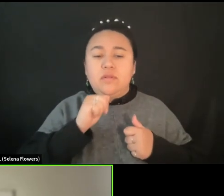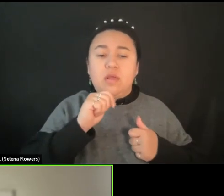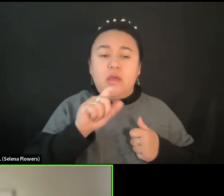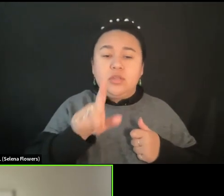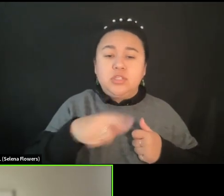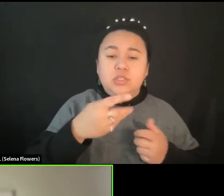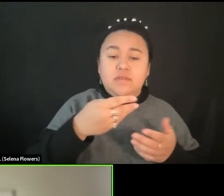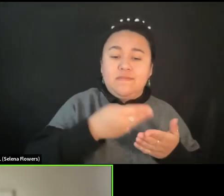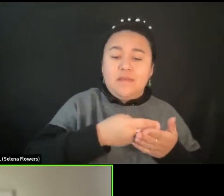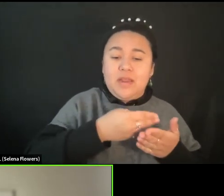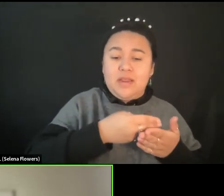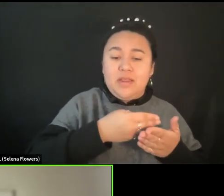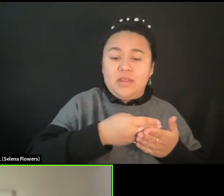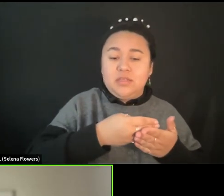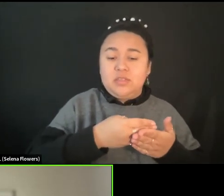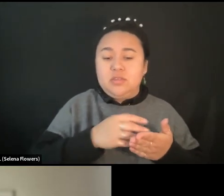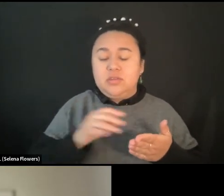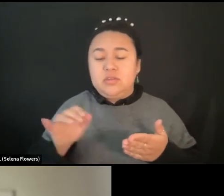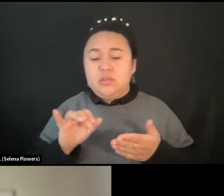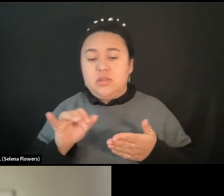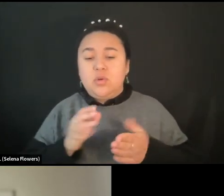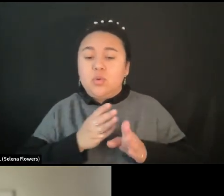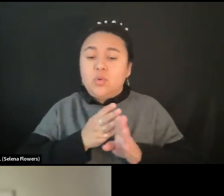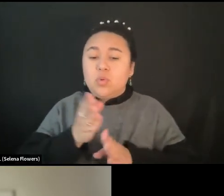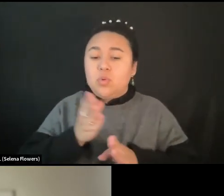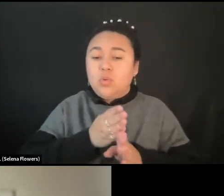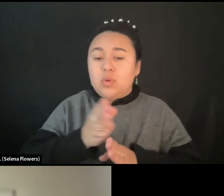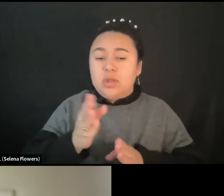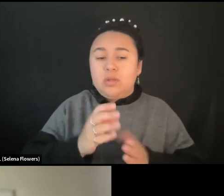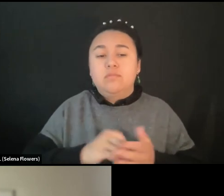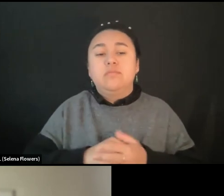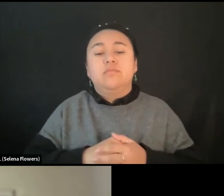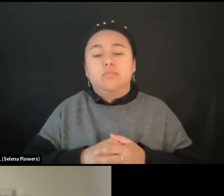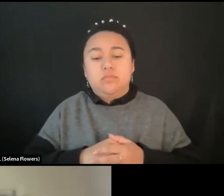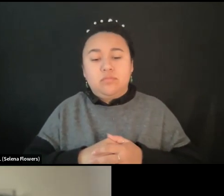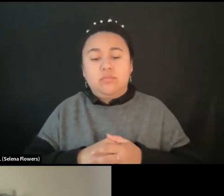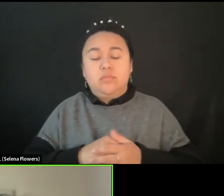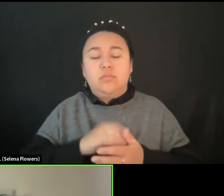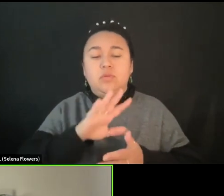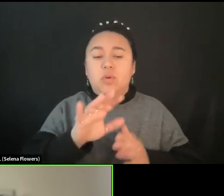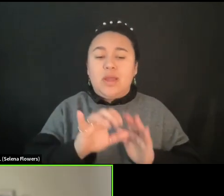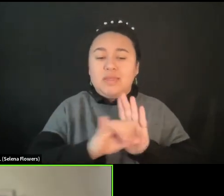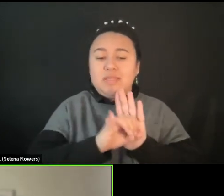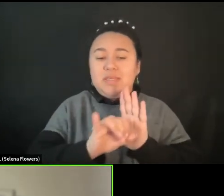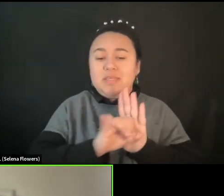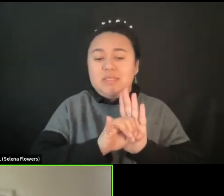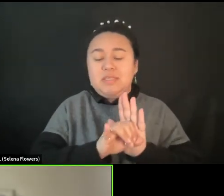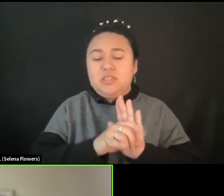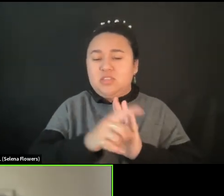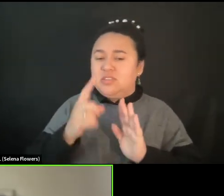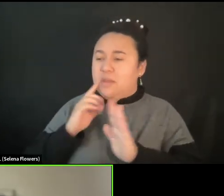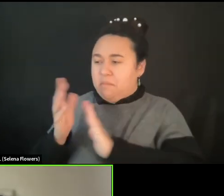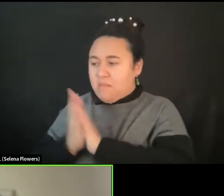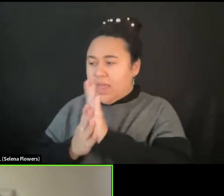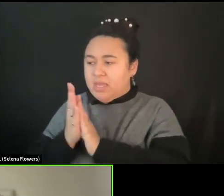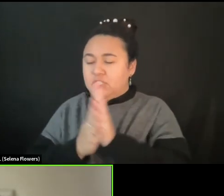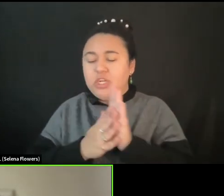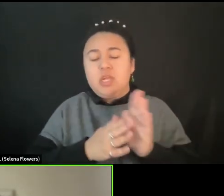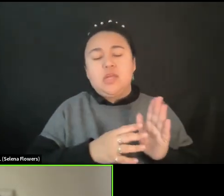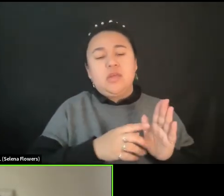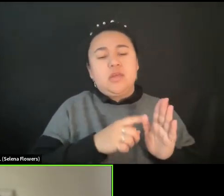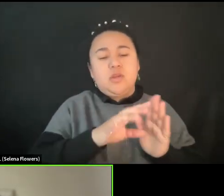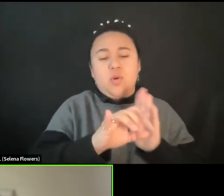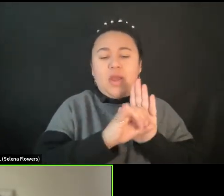life, it's also about your career. It's also about your identity. Yes. How do you reclaim your identity